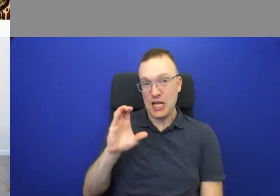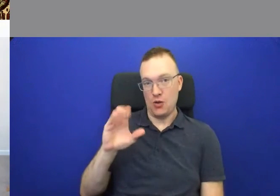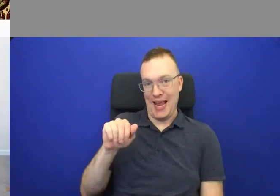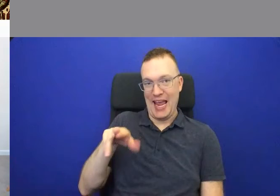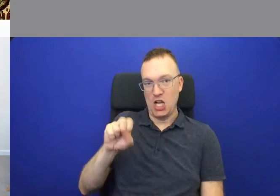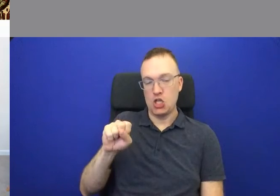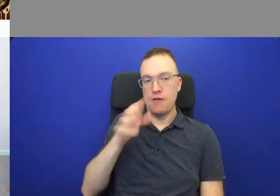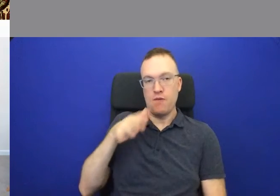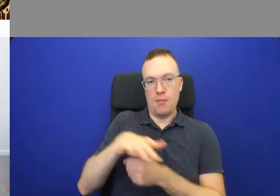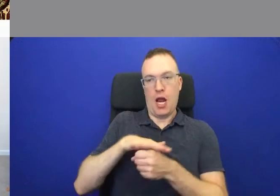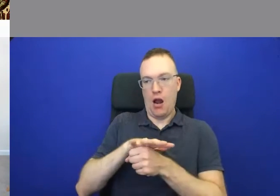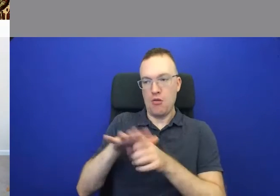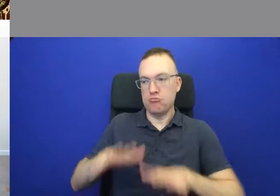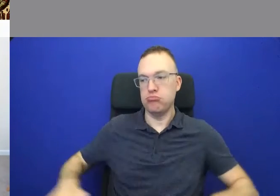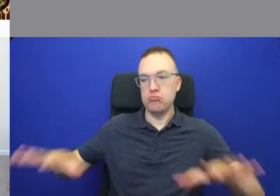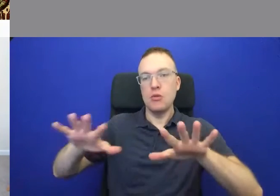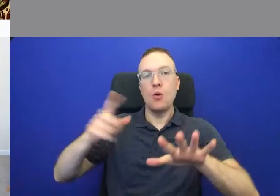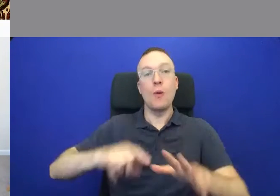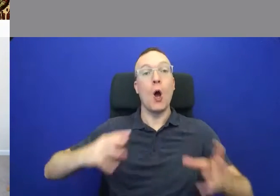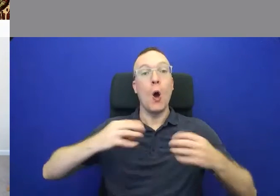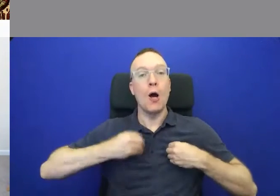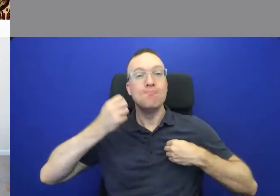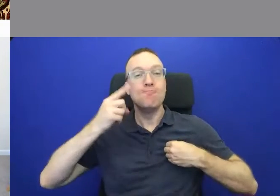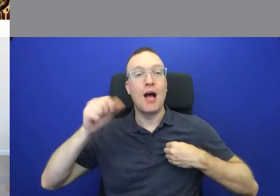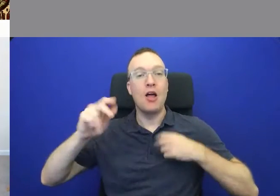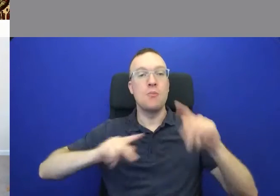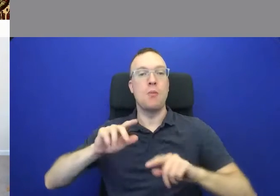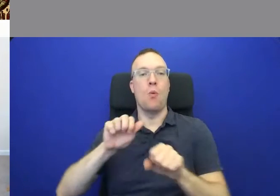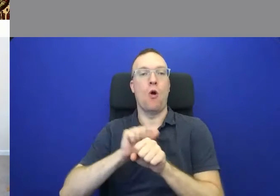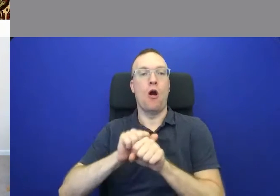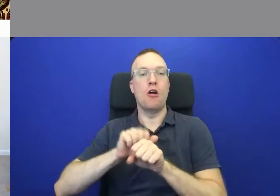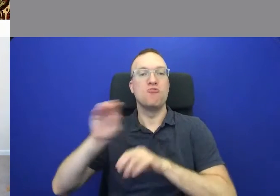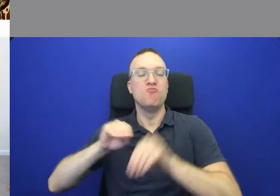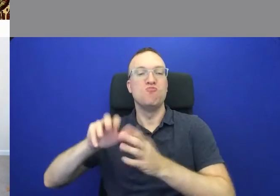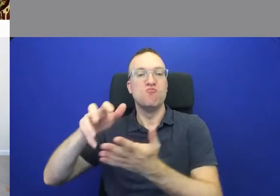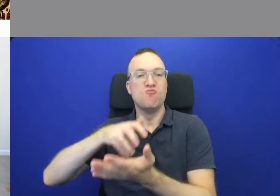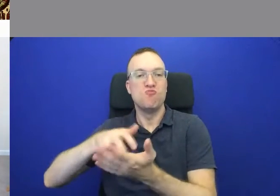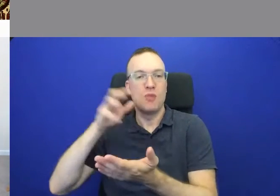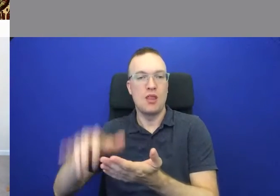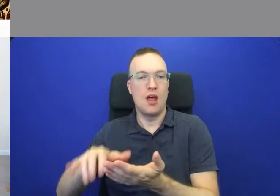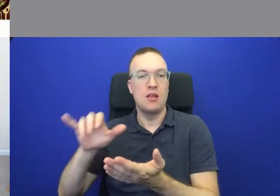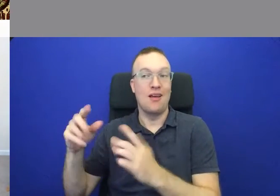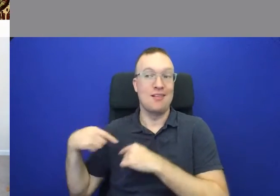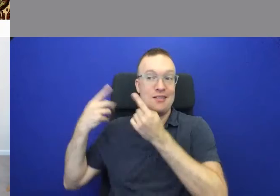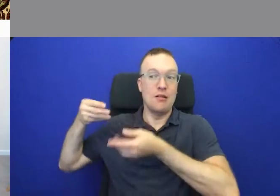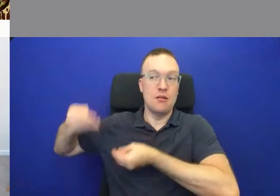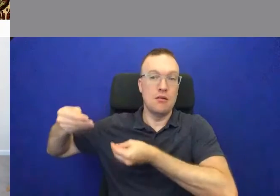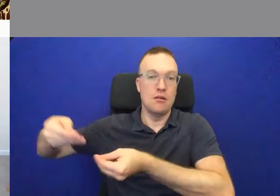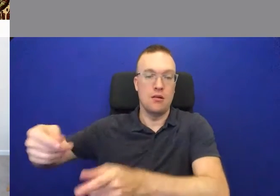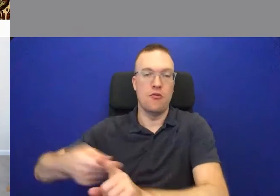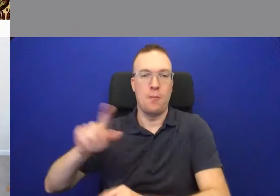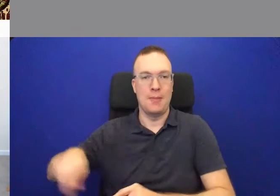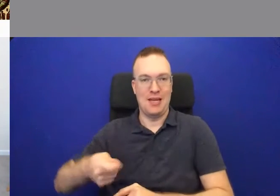We own it, but others work it, and that is a carryover of a medieval